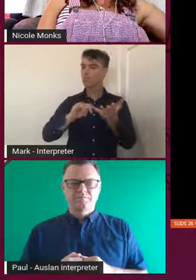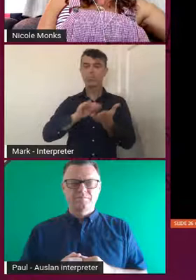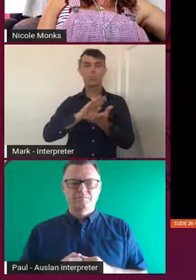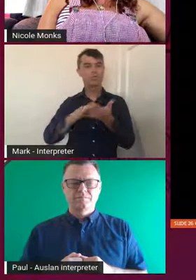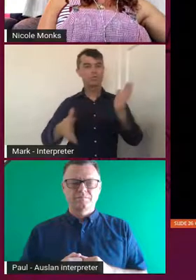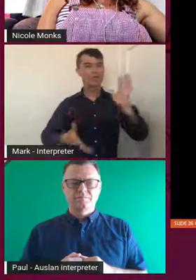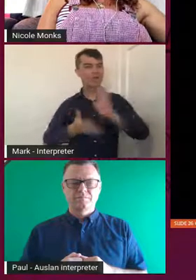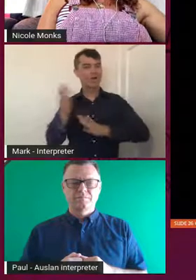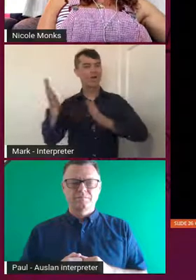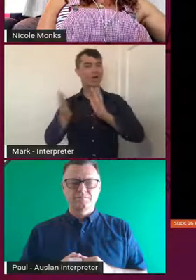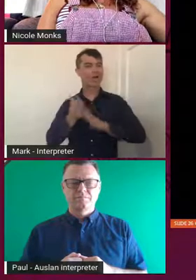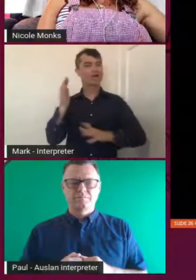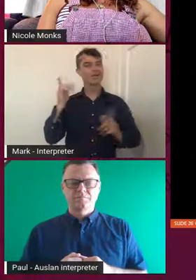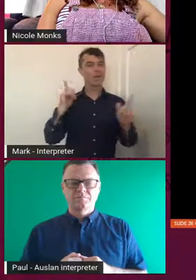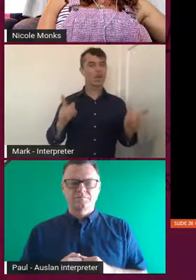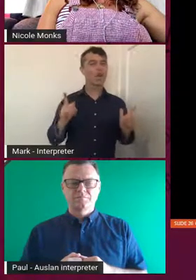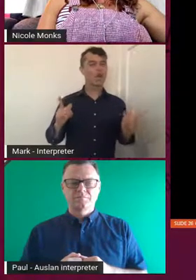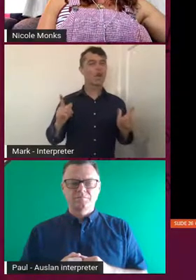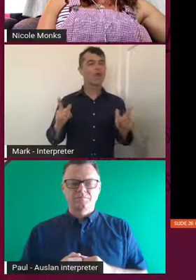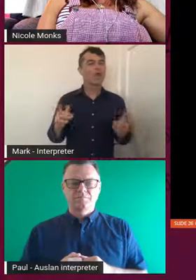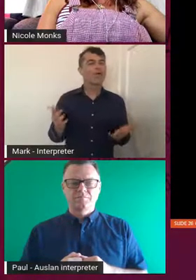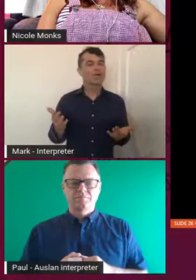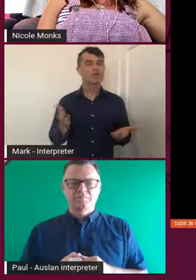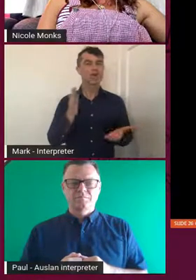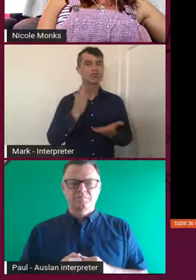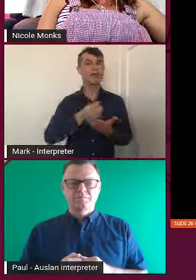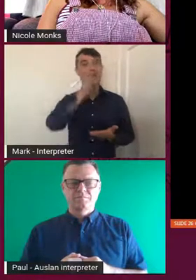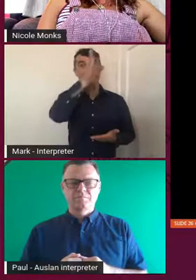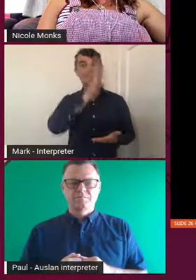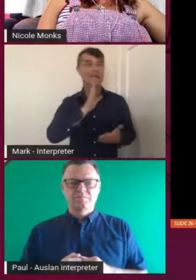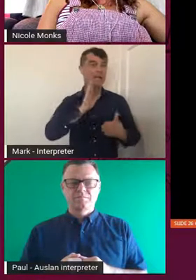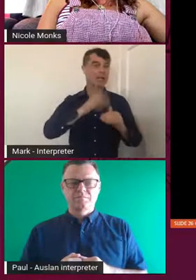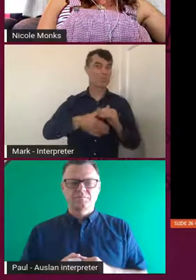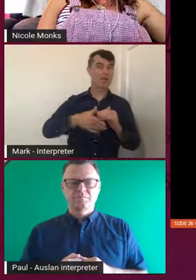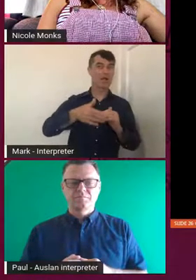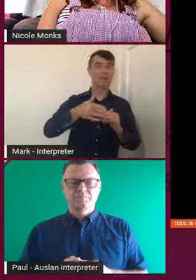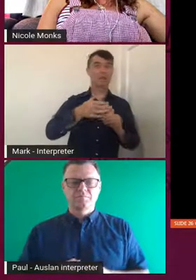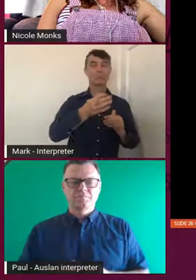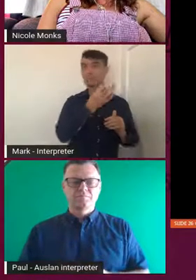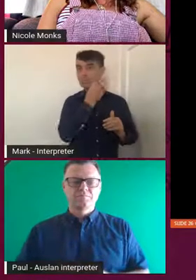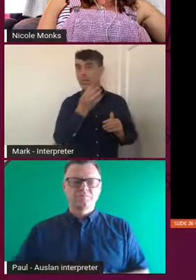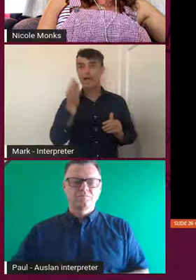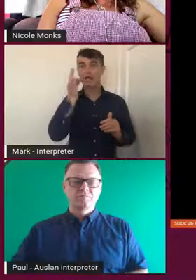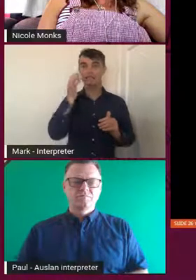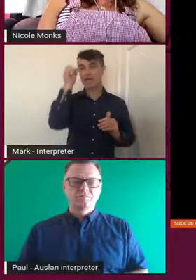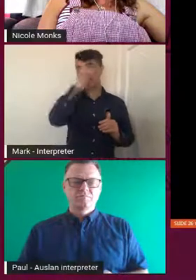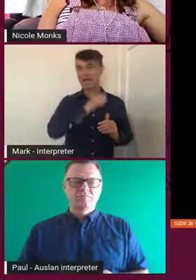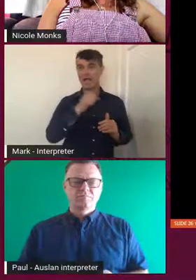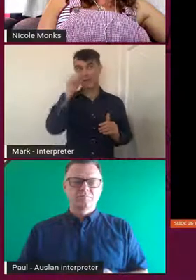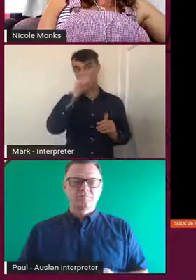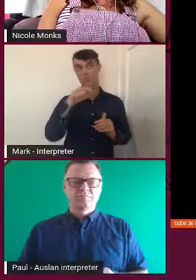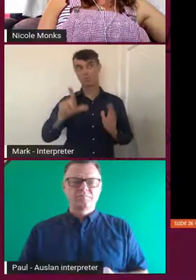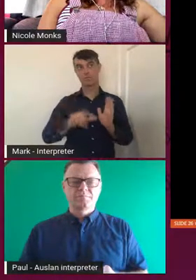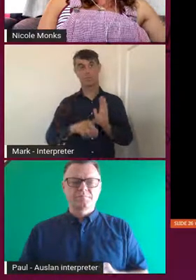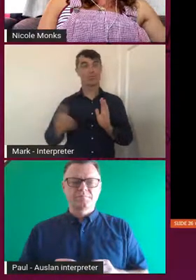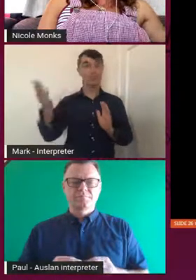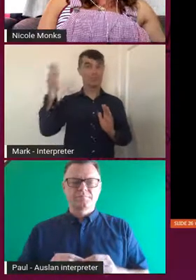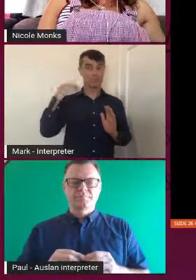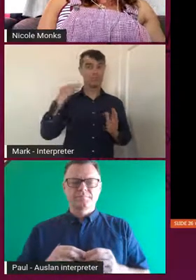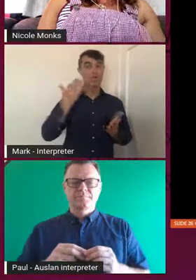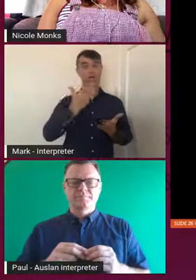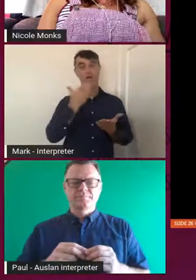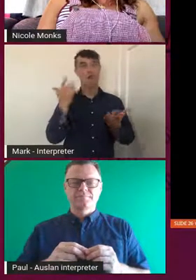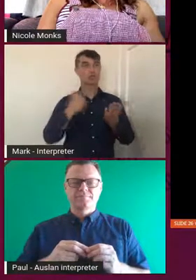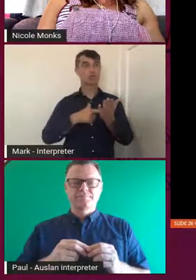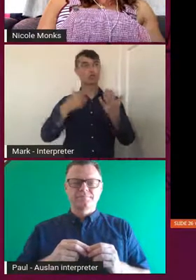of like, yeah, was a lot of really sadness about the plants and the animals at that time. So, it was really nice to be able to sort of pay homage